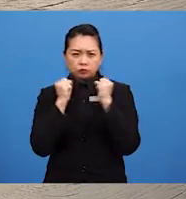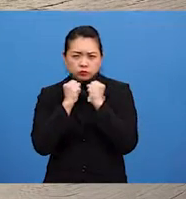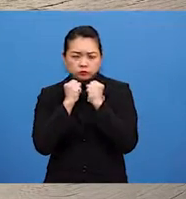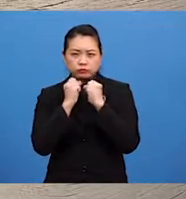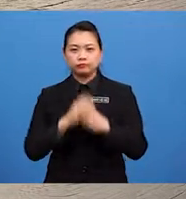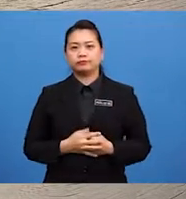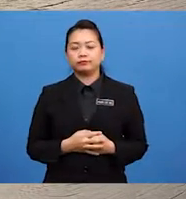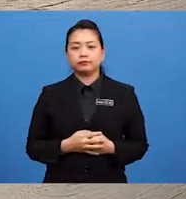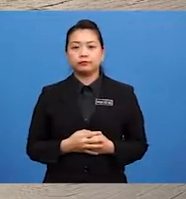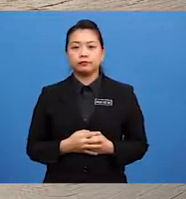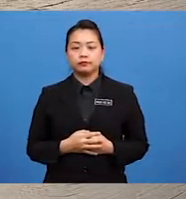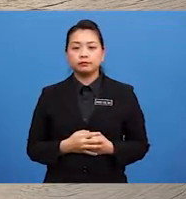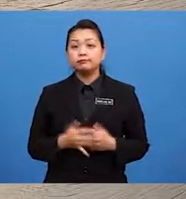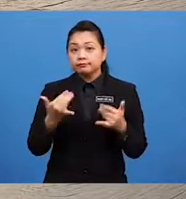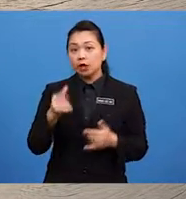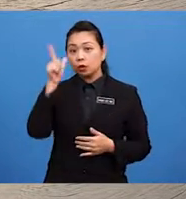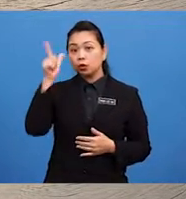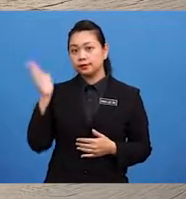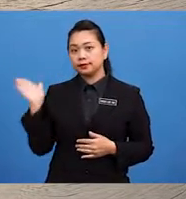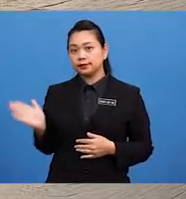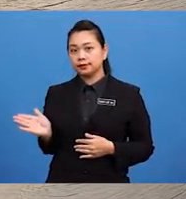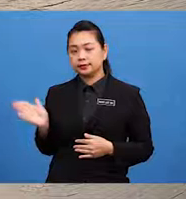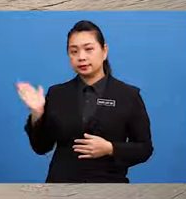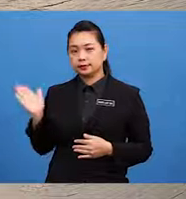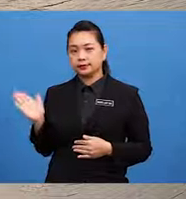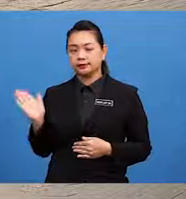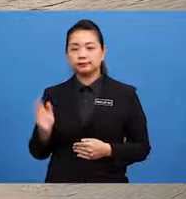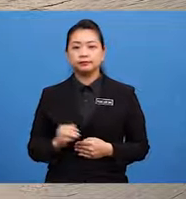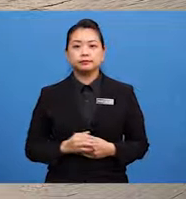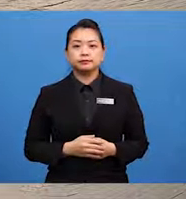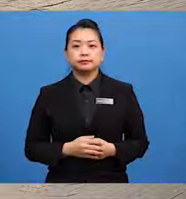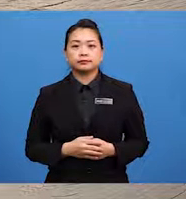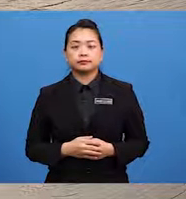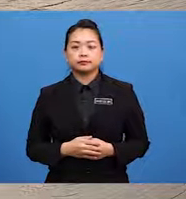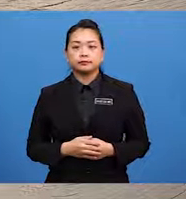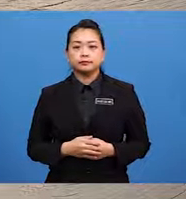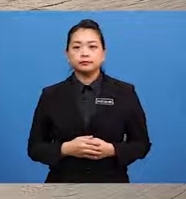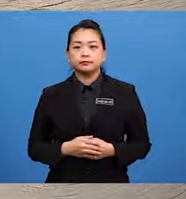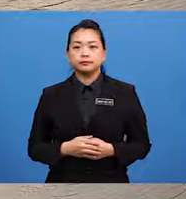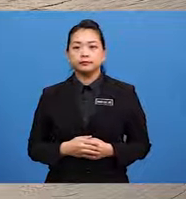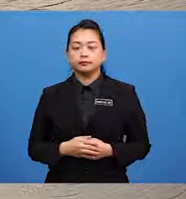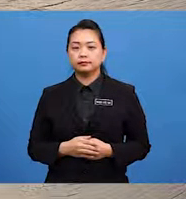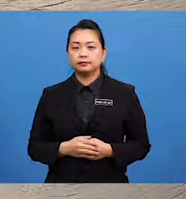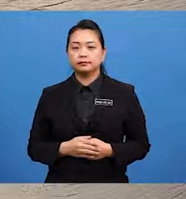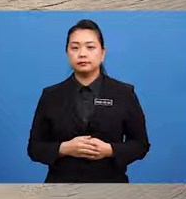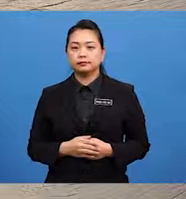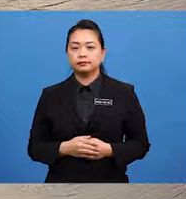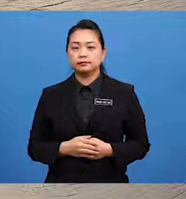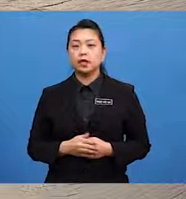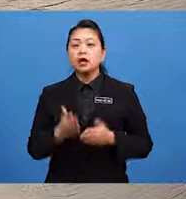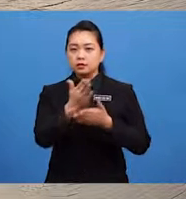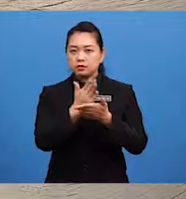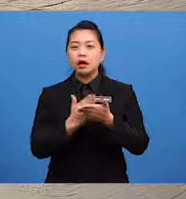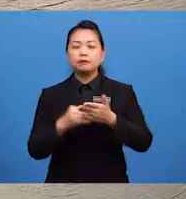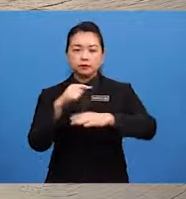Let's look at the picture of a scene at a carnival Sometimes,